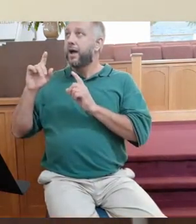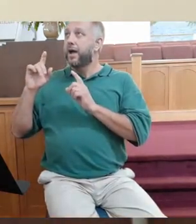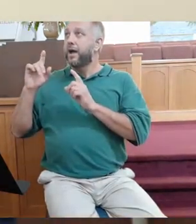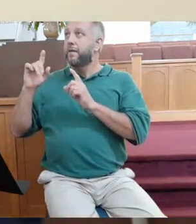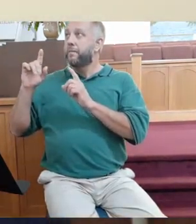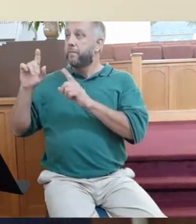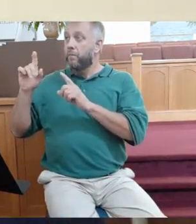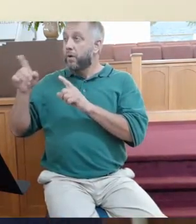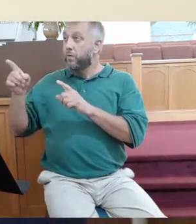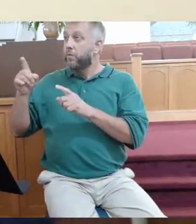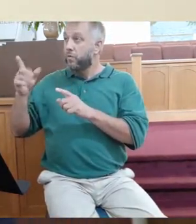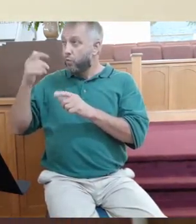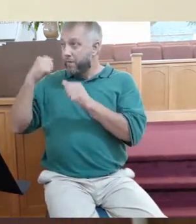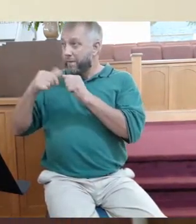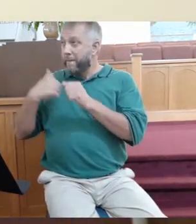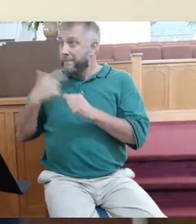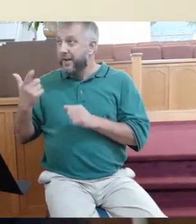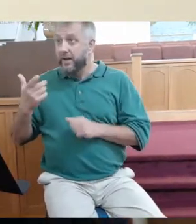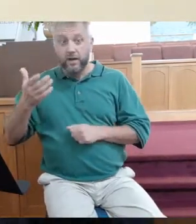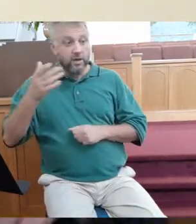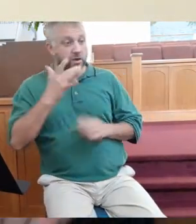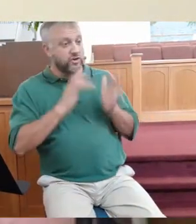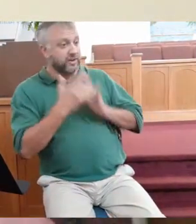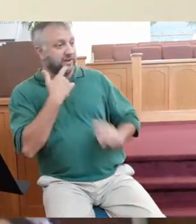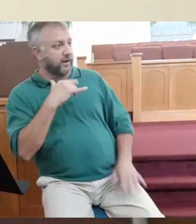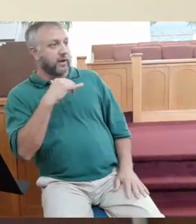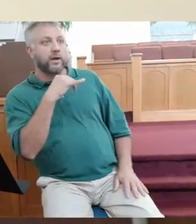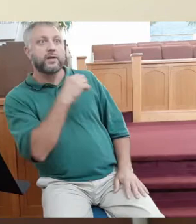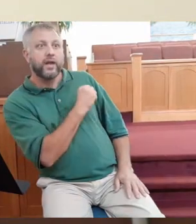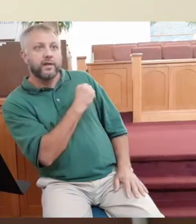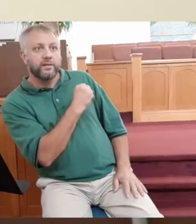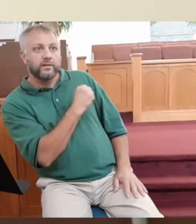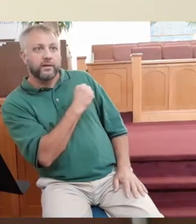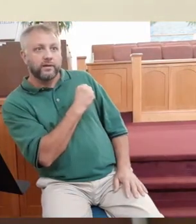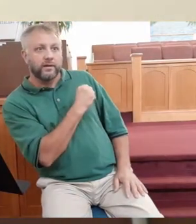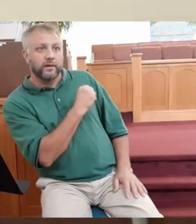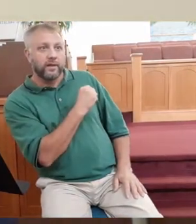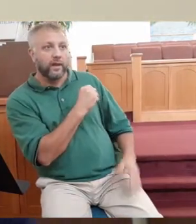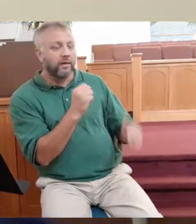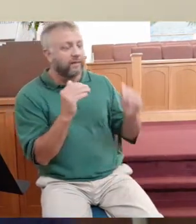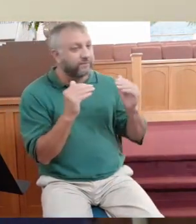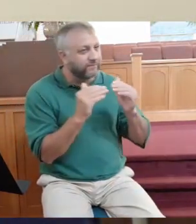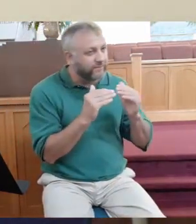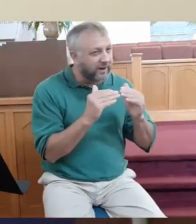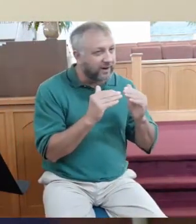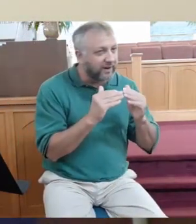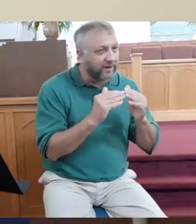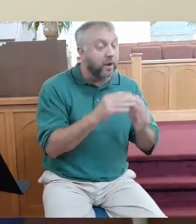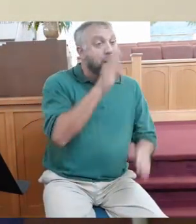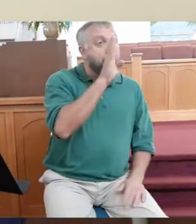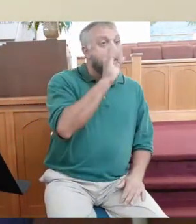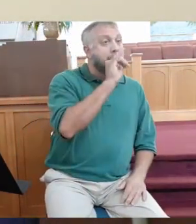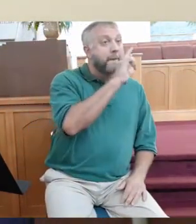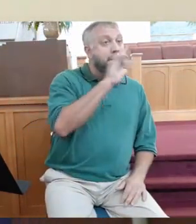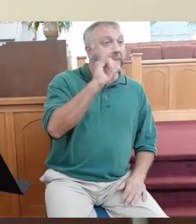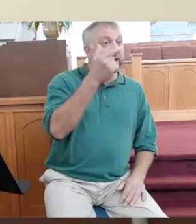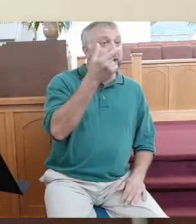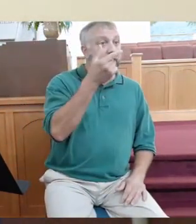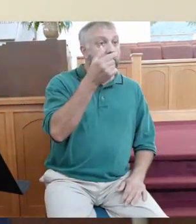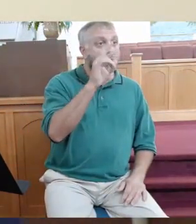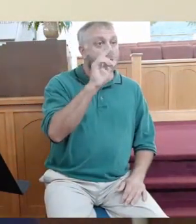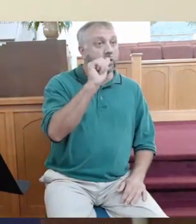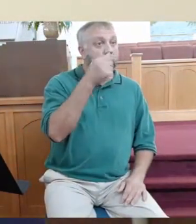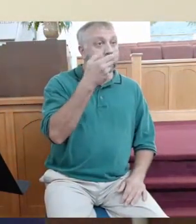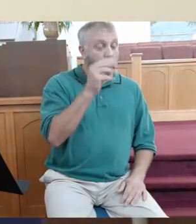And that was all he had. You know what fairness in our culture says? Fairness to us says, Billy Graham, the